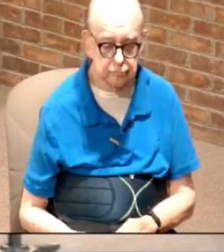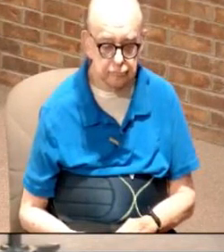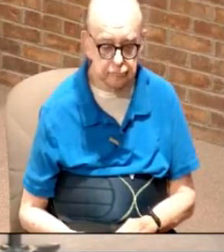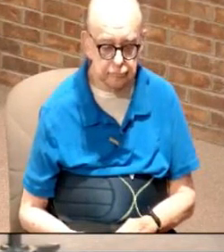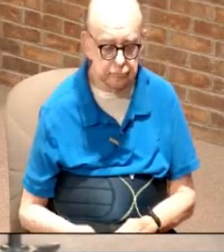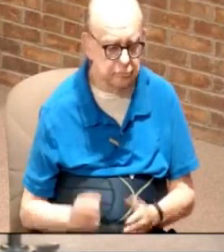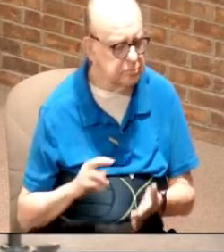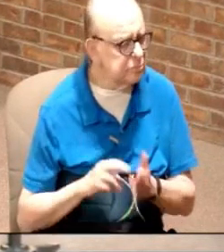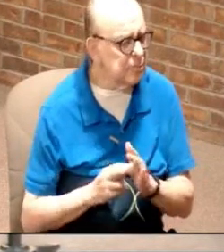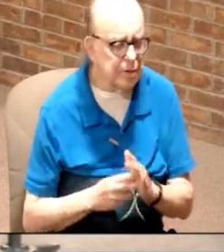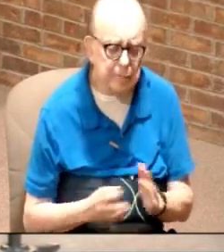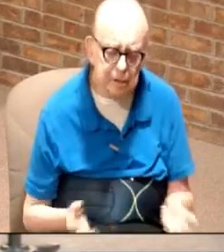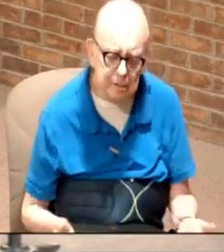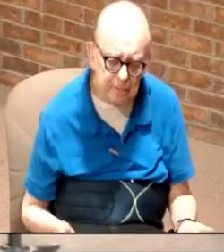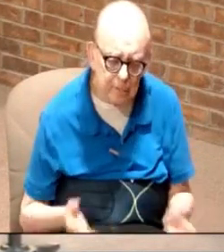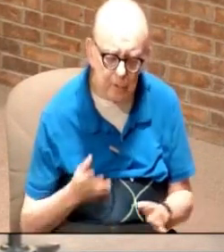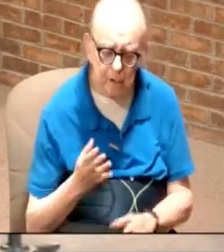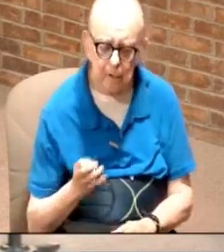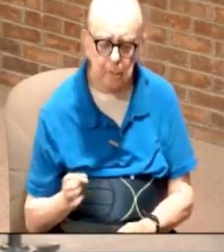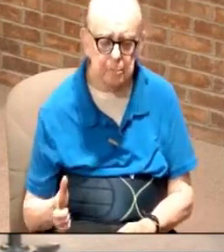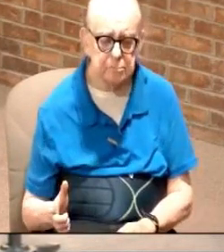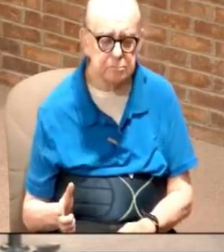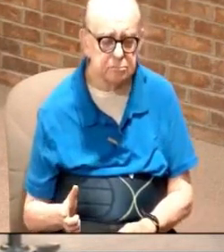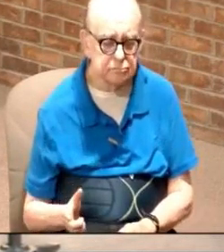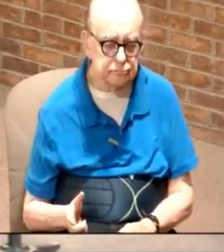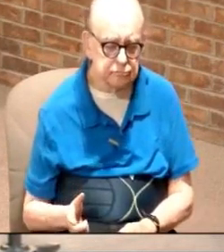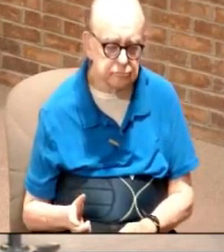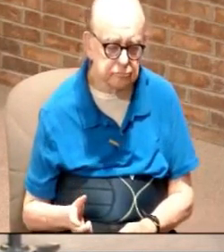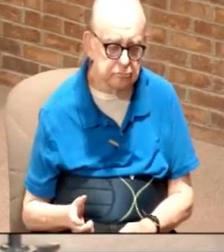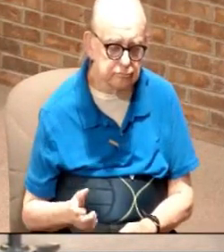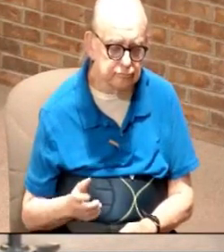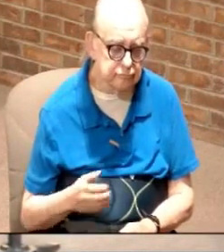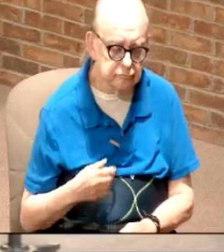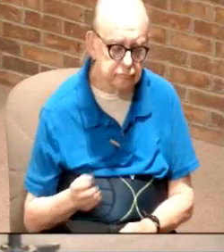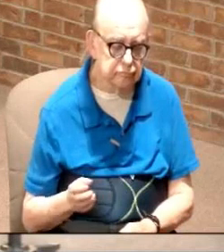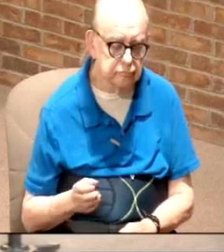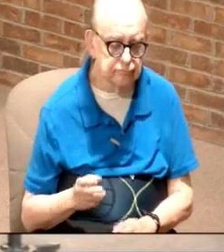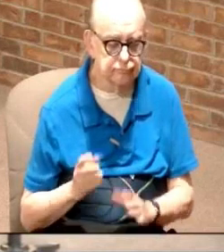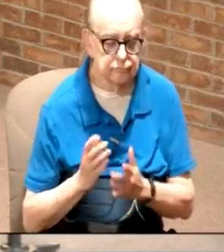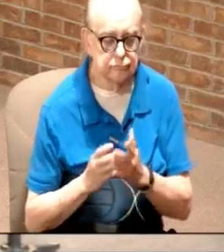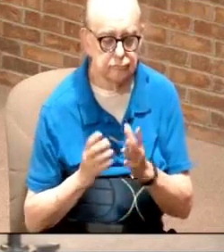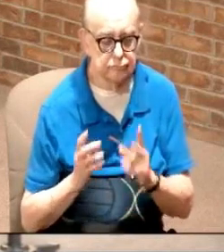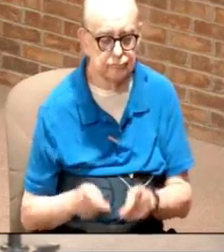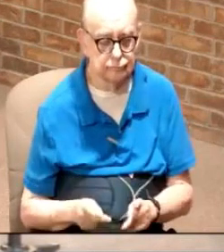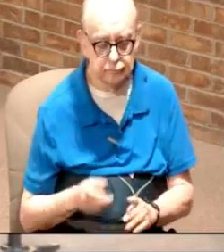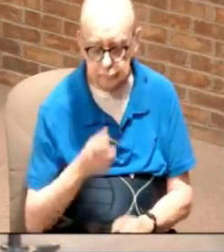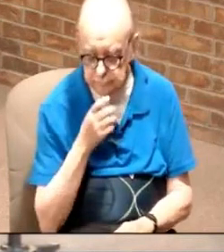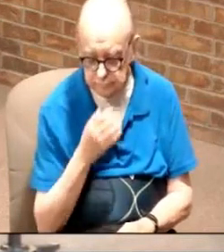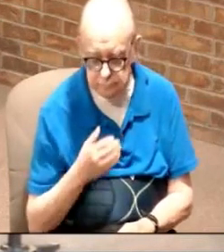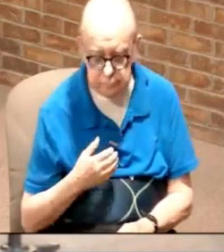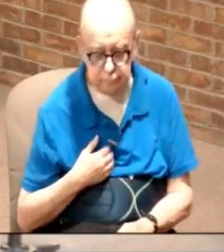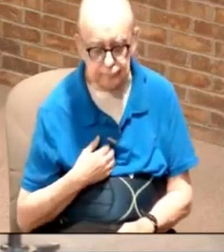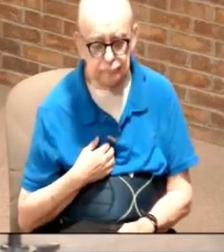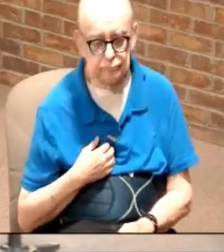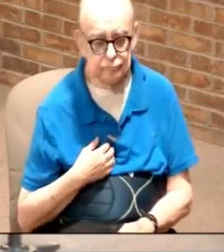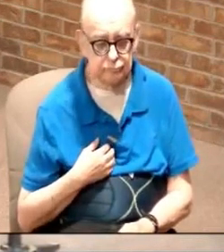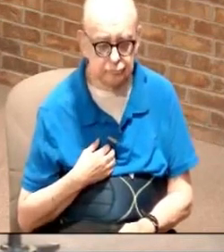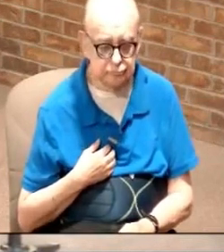What do you mean? Well, let's take somebody who has an